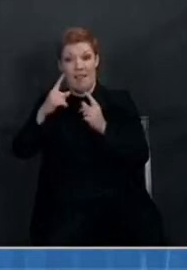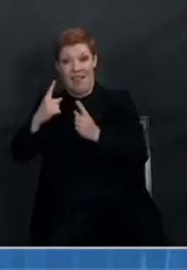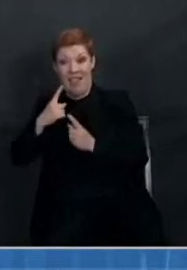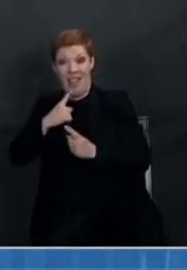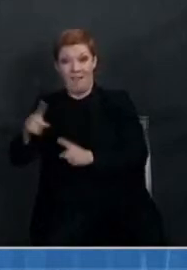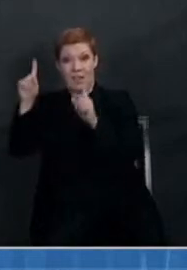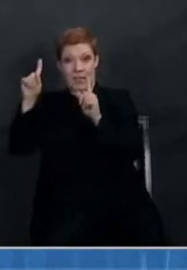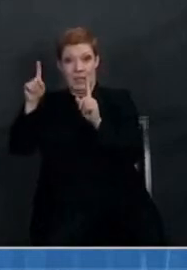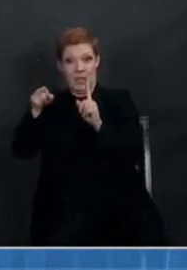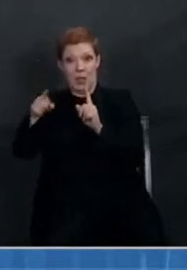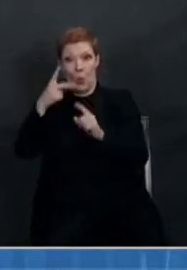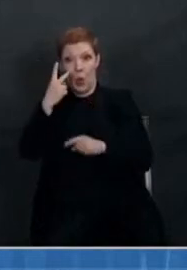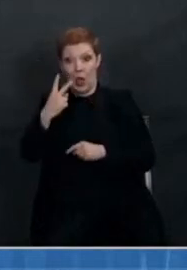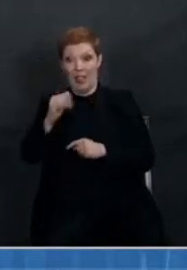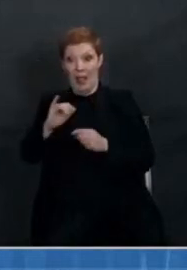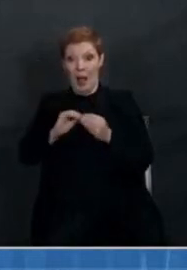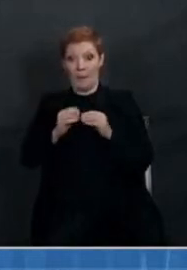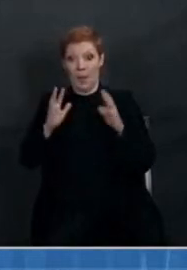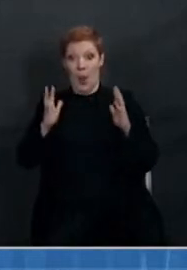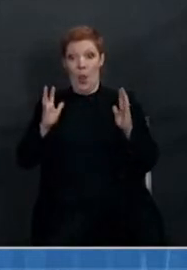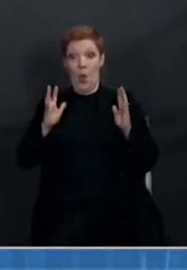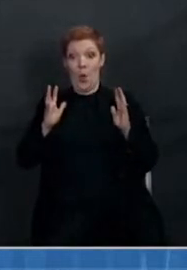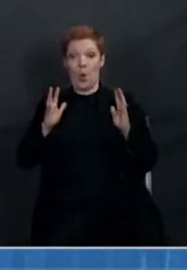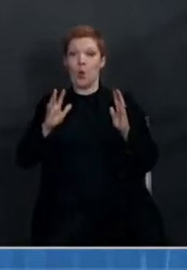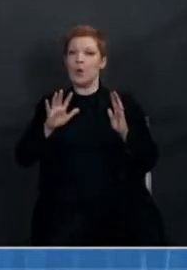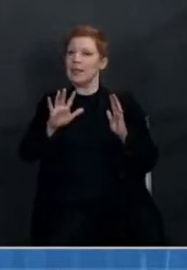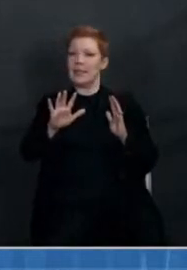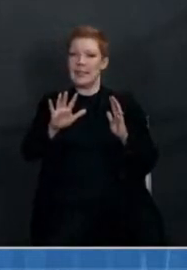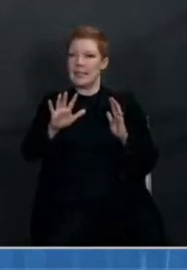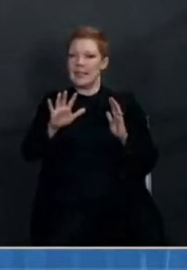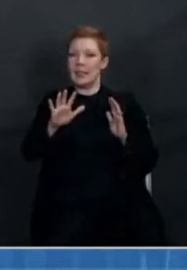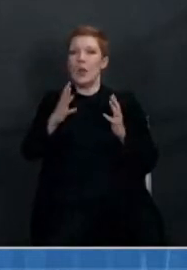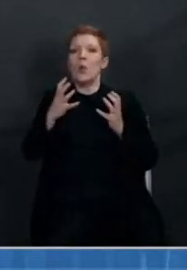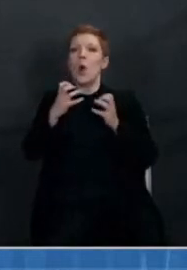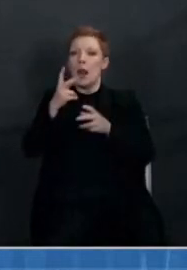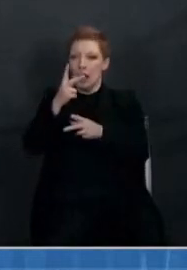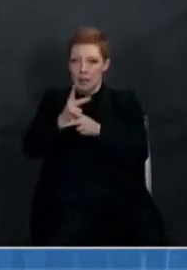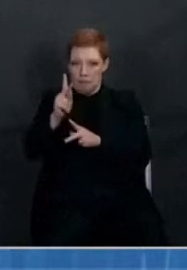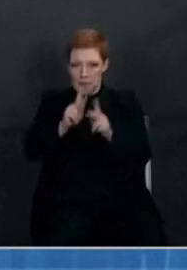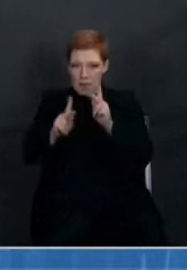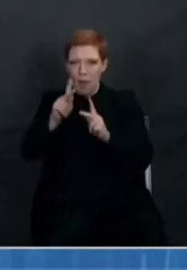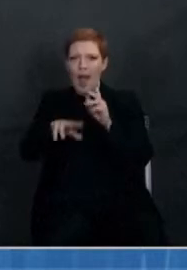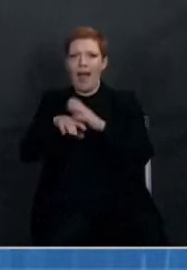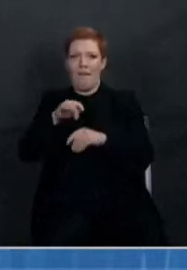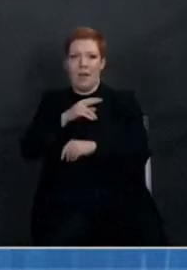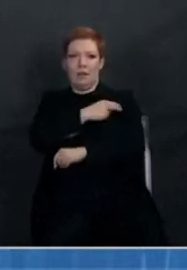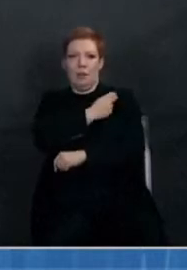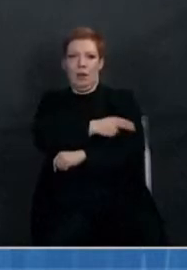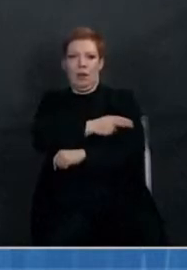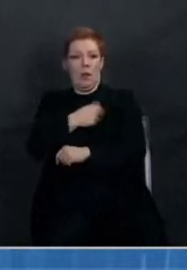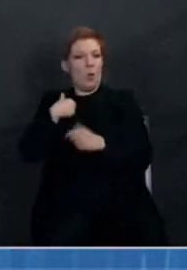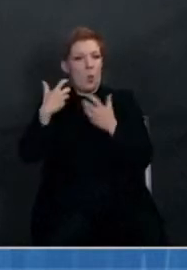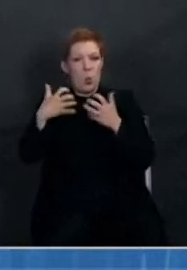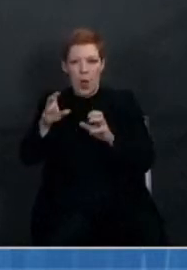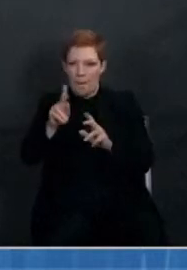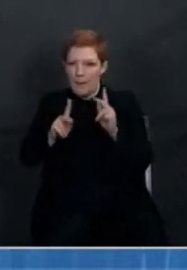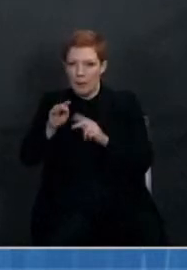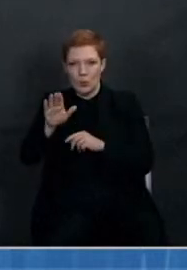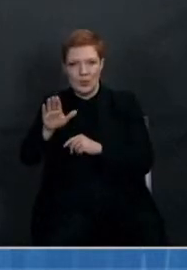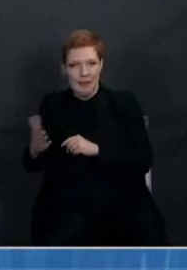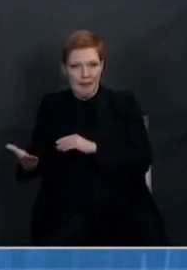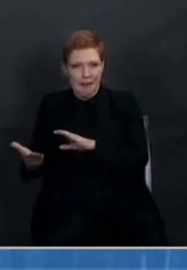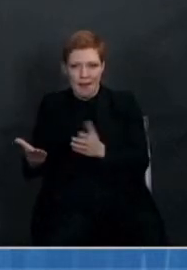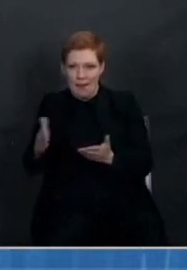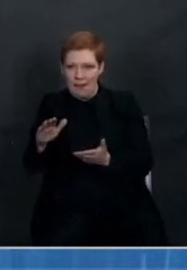than just preventing from getting infected. We want to keep people out of the hospital and we don't want people to die. And in that